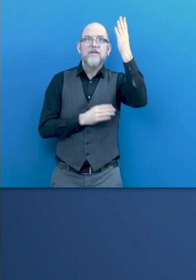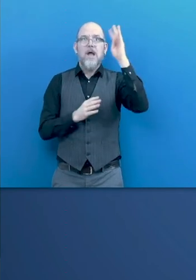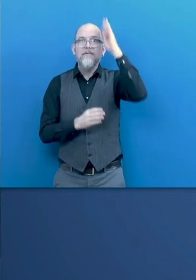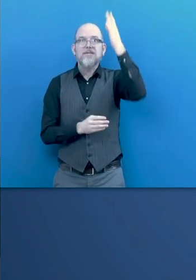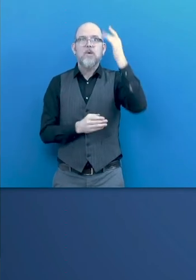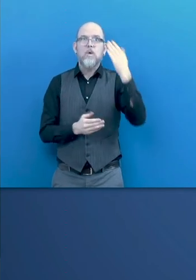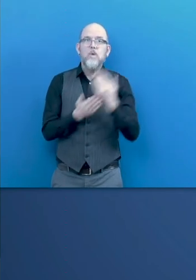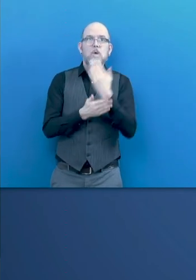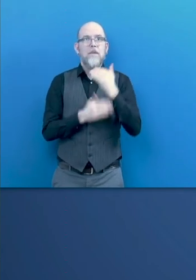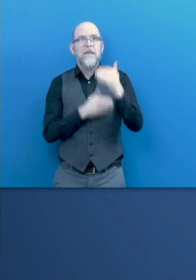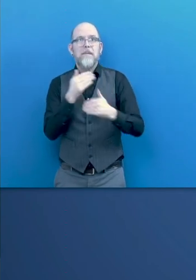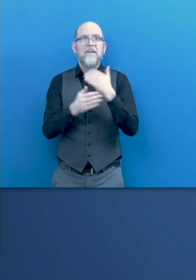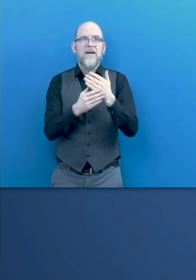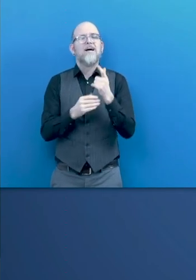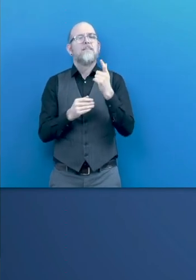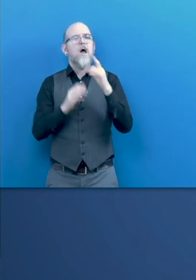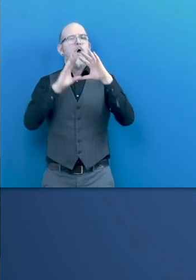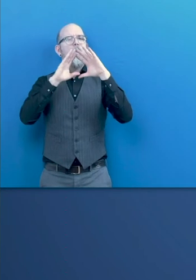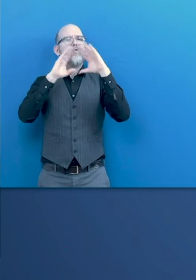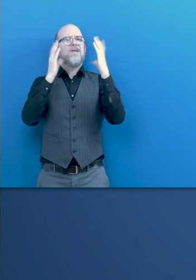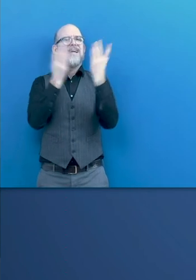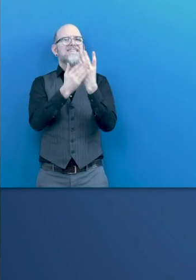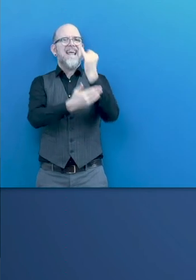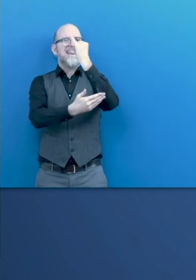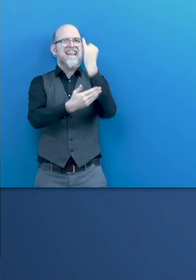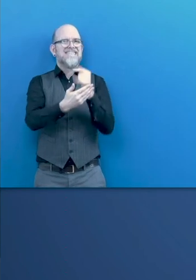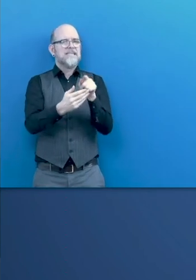is key, really key, to ensure accessibility.